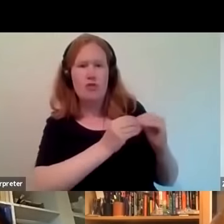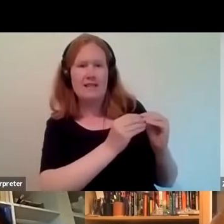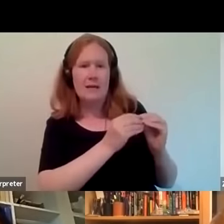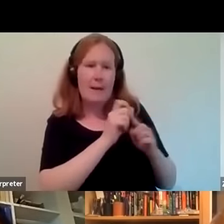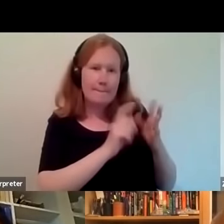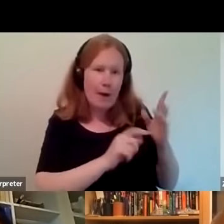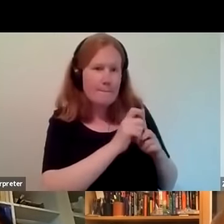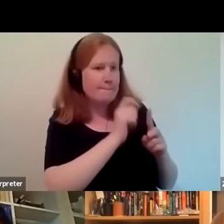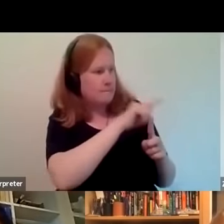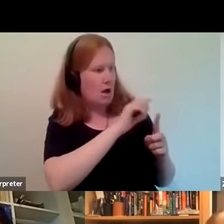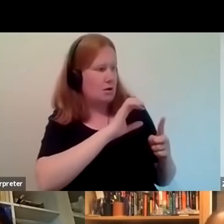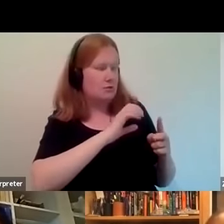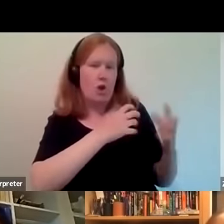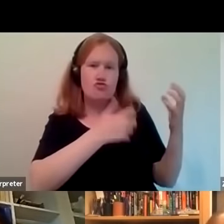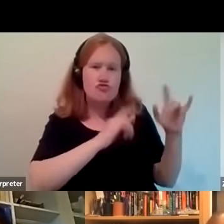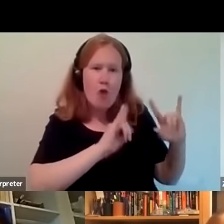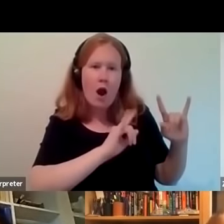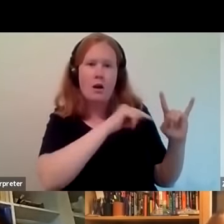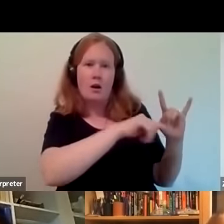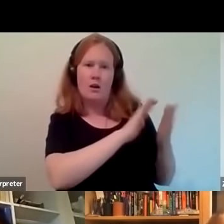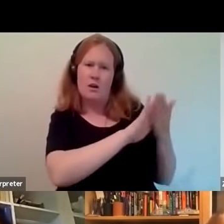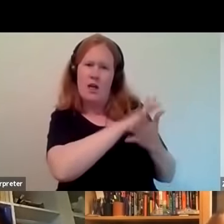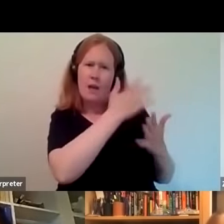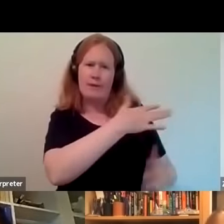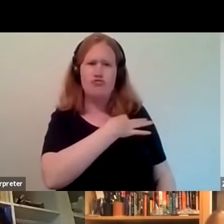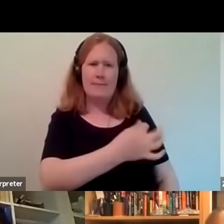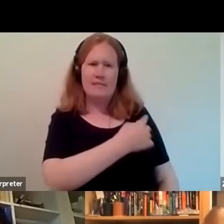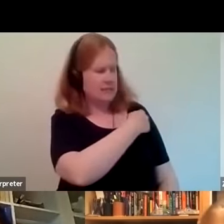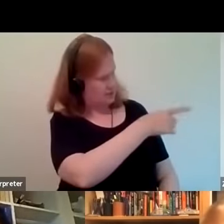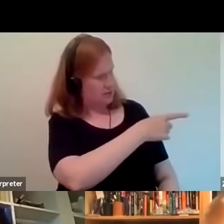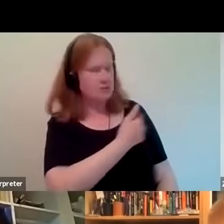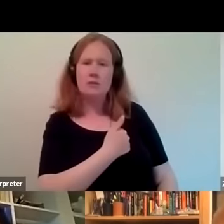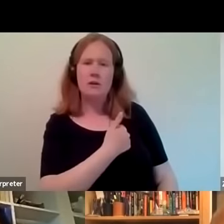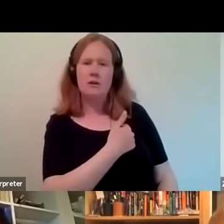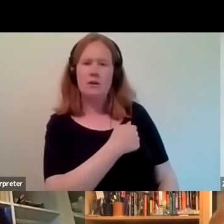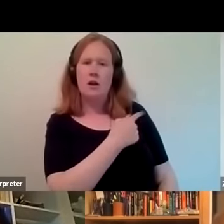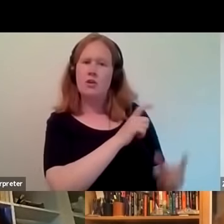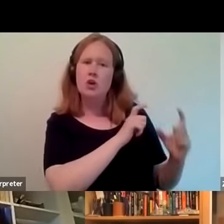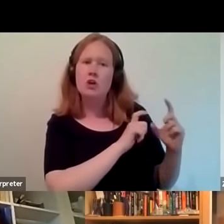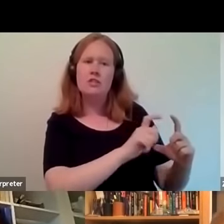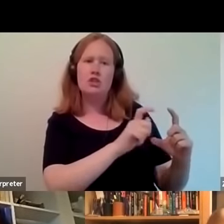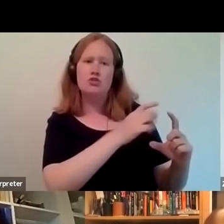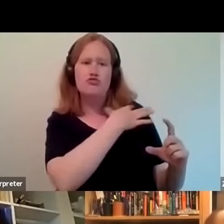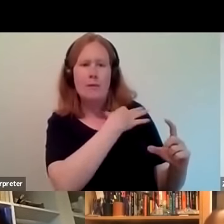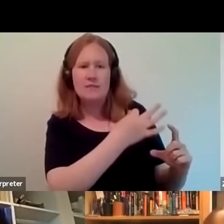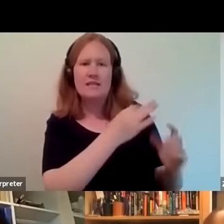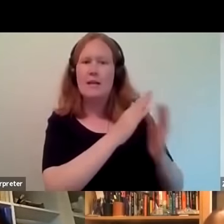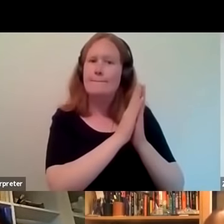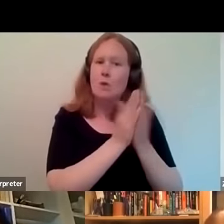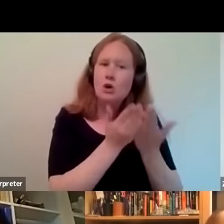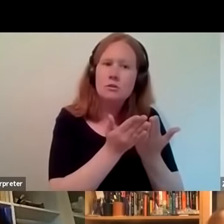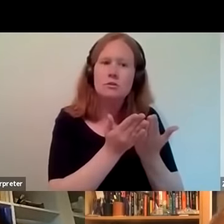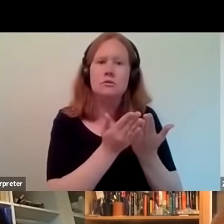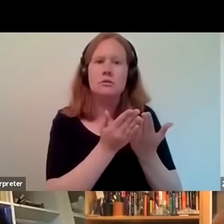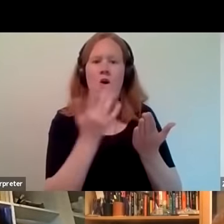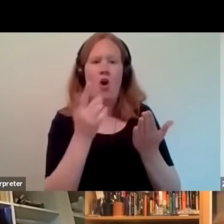uh are represented in um and continue to be represented in uh either books or